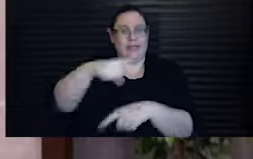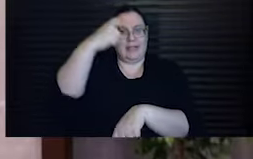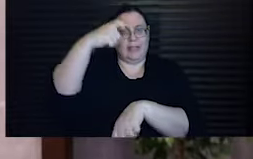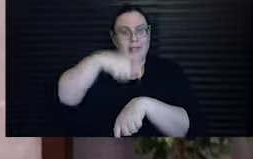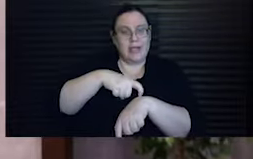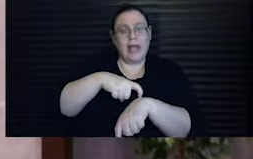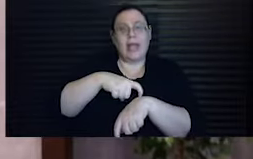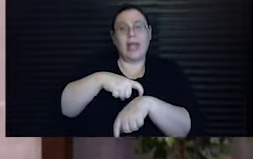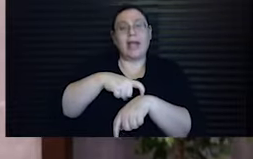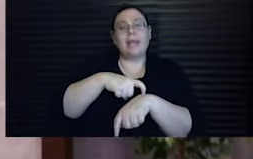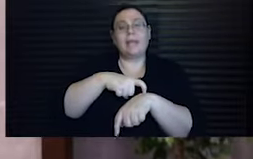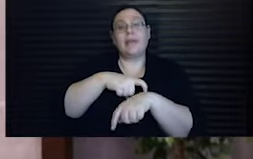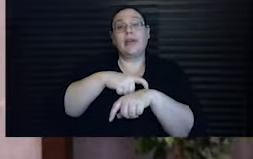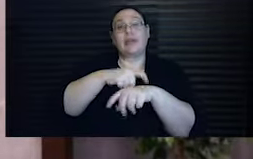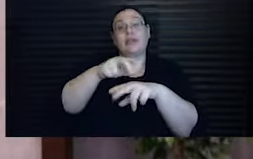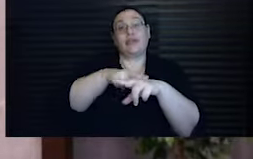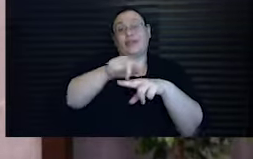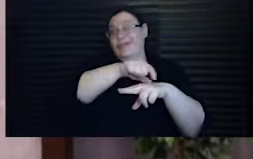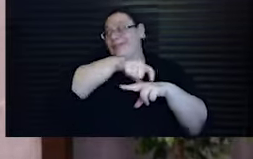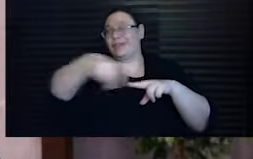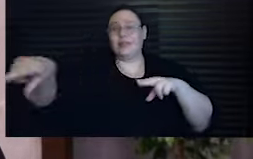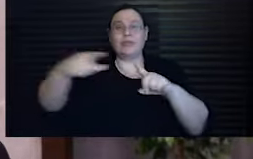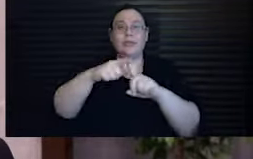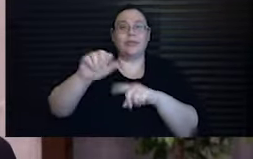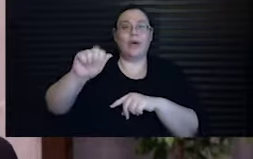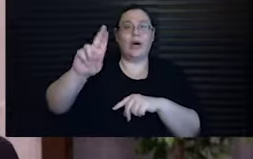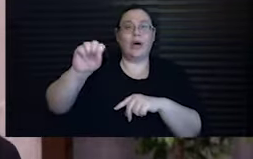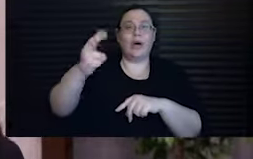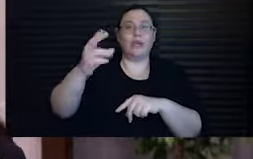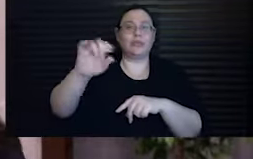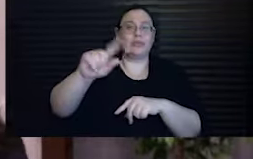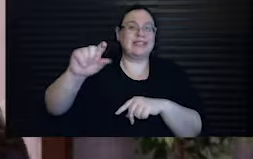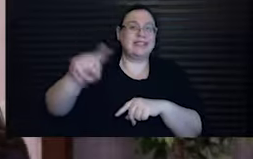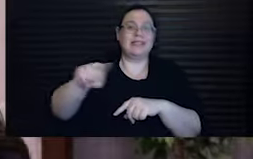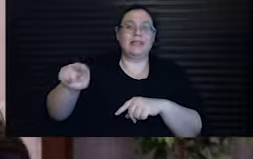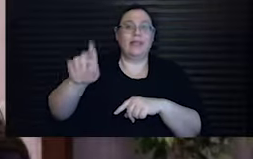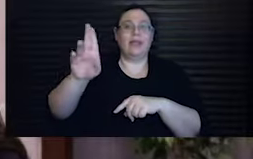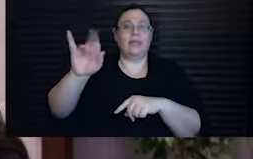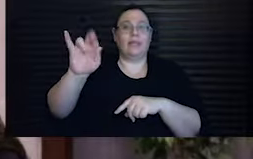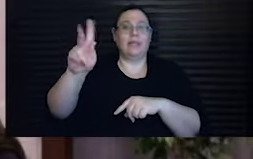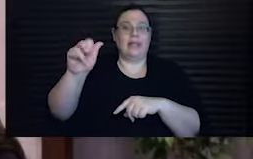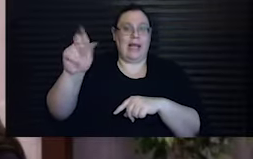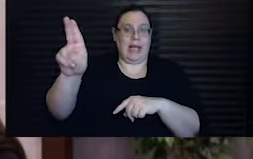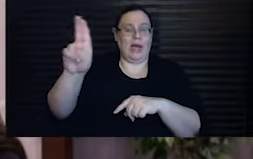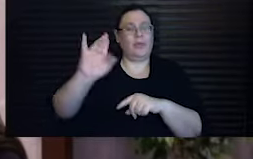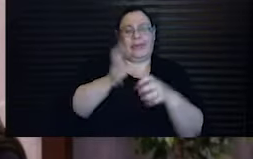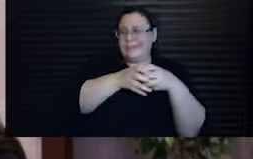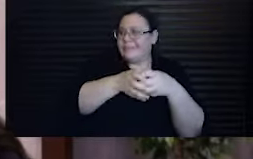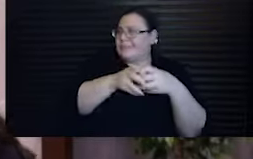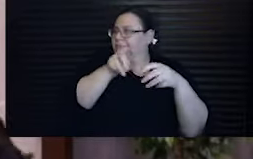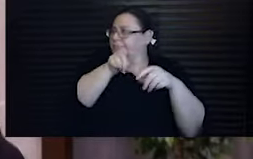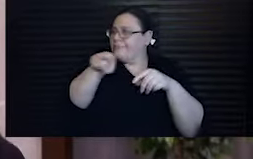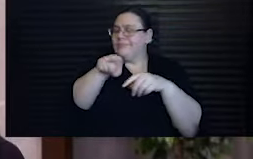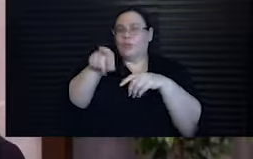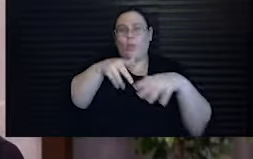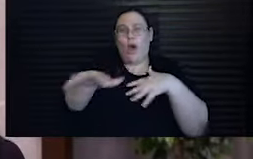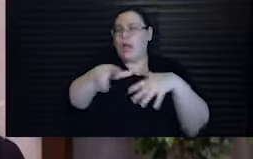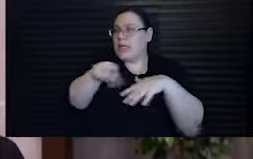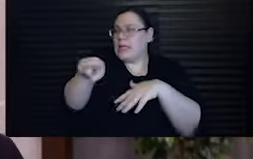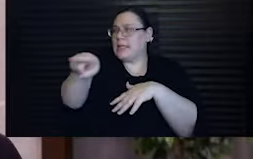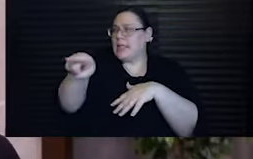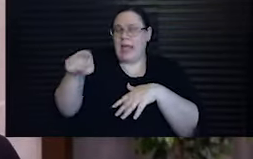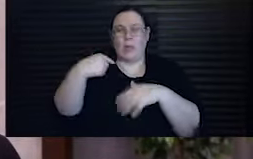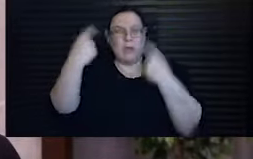followed the train tracks into Auschwitz-Birkenau, as we wondered how could it be that any person could